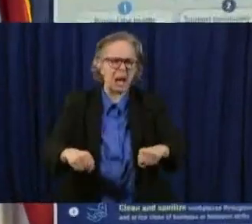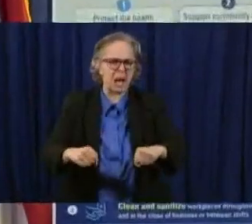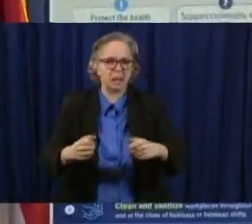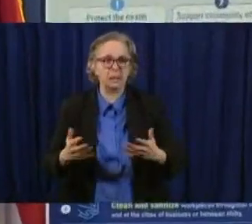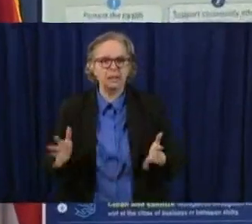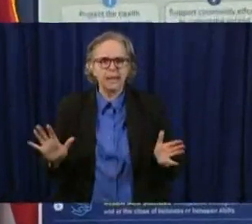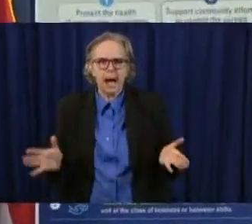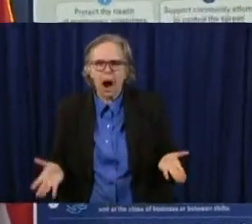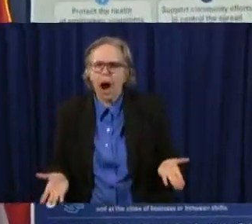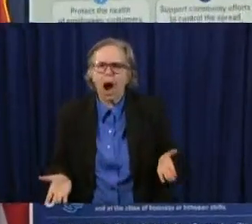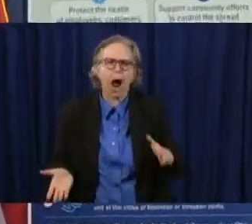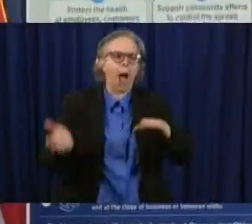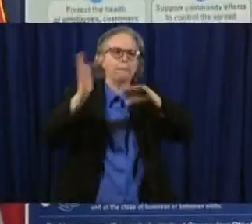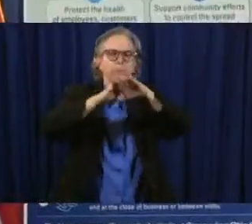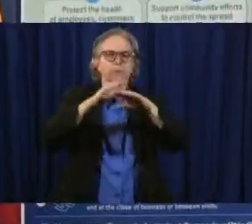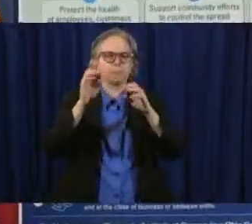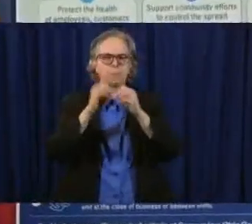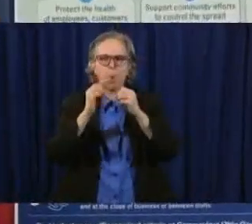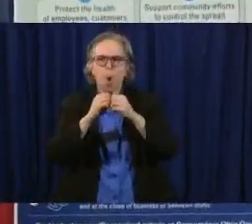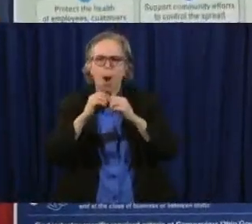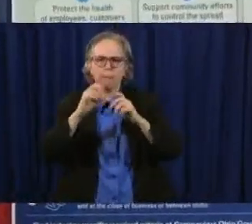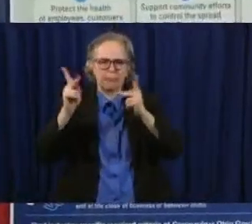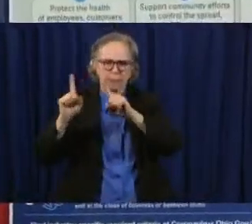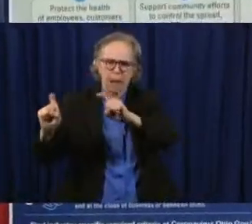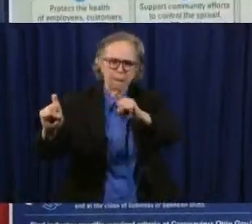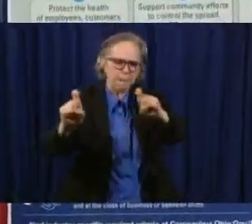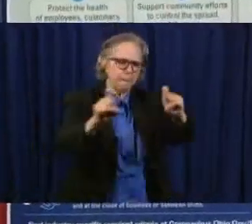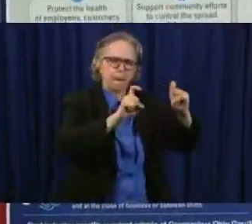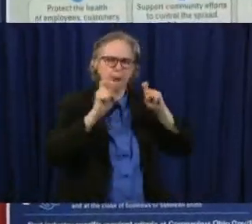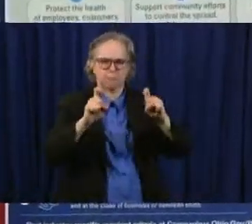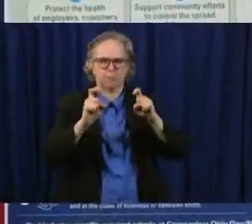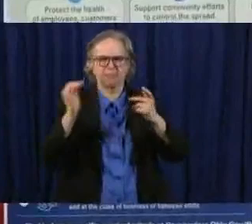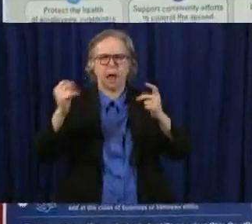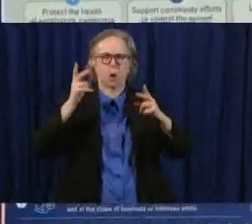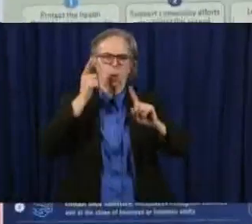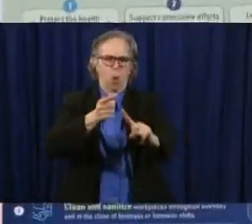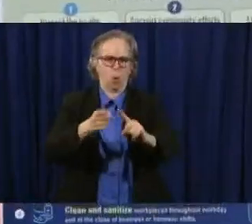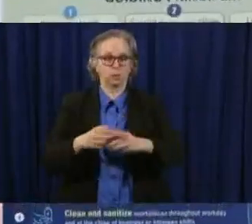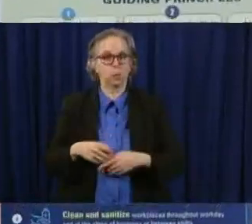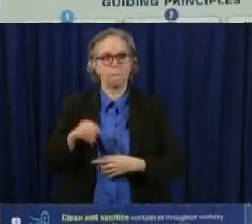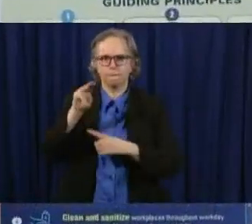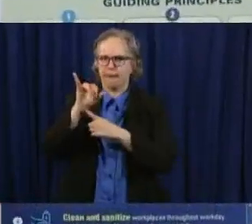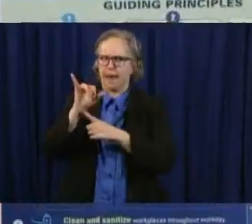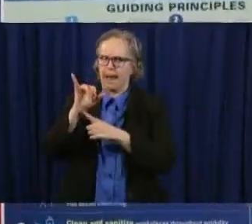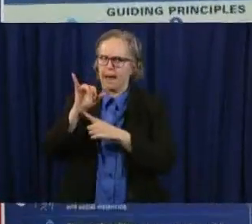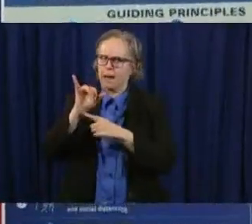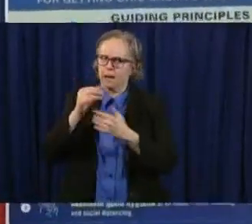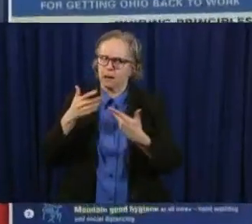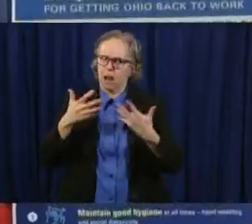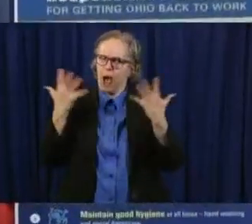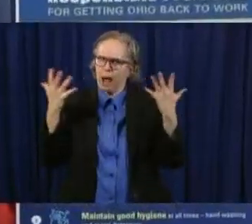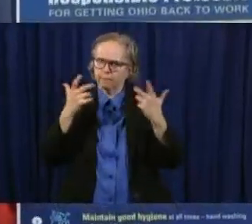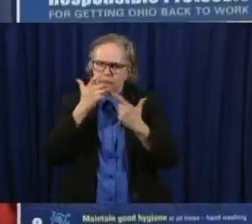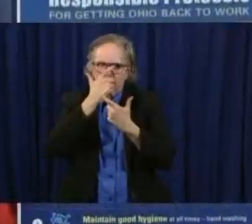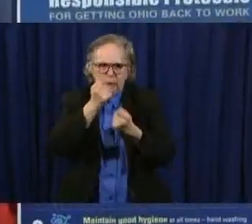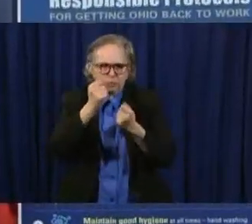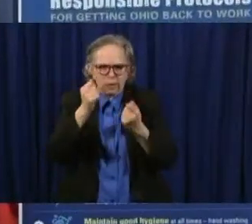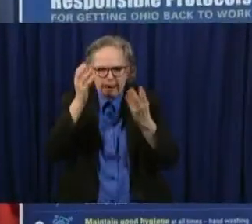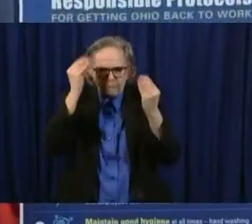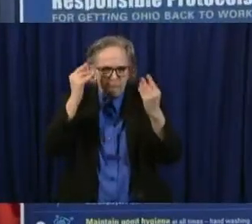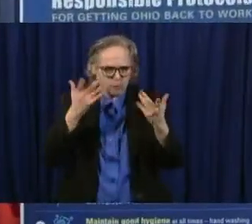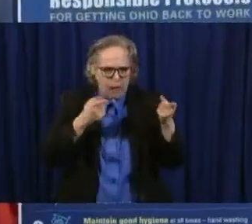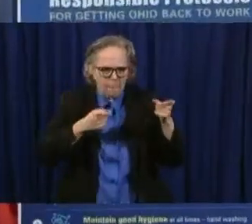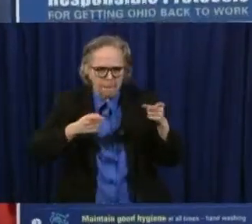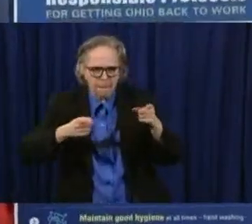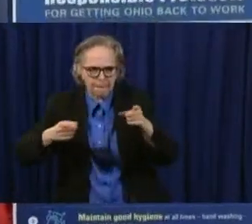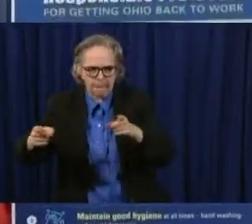to test. So again, in May, a lot of interesting things are happening and things that we've been waiting for things that